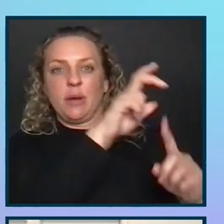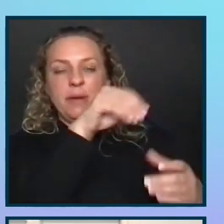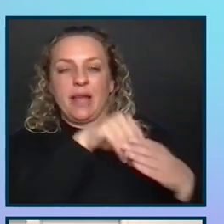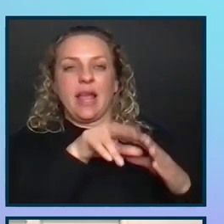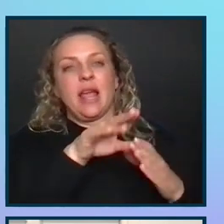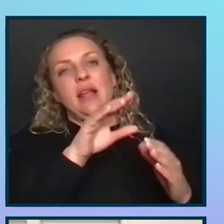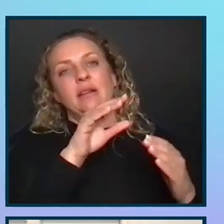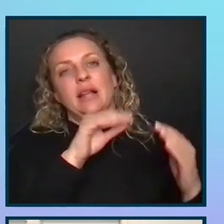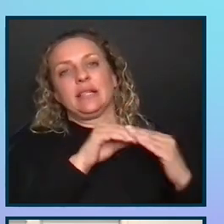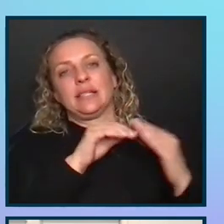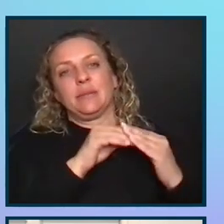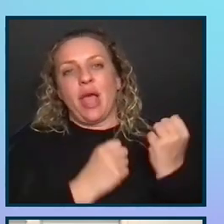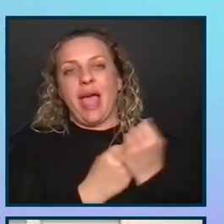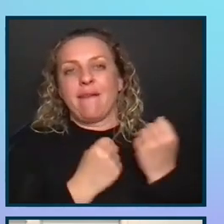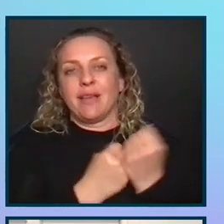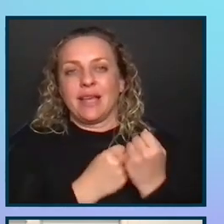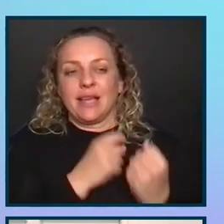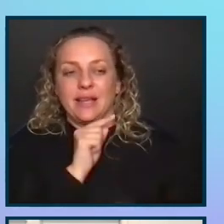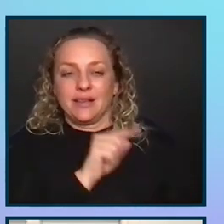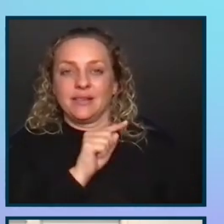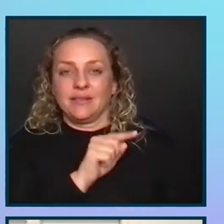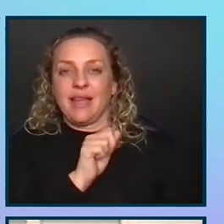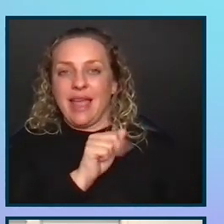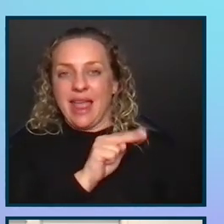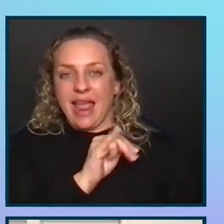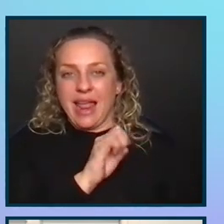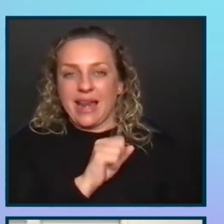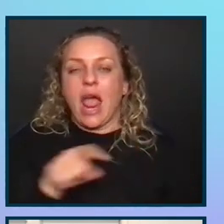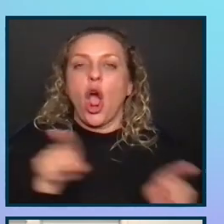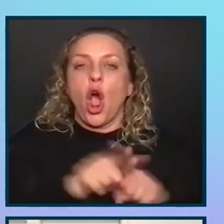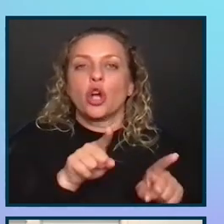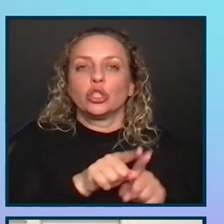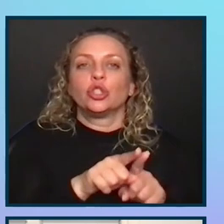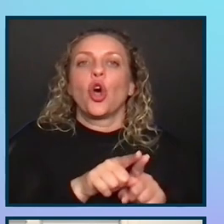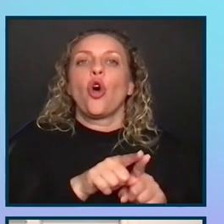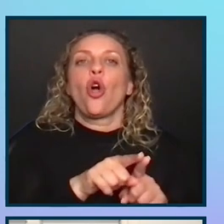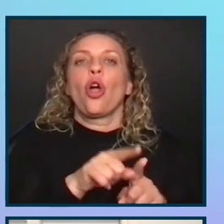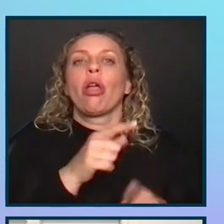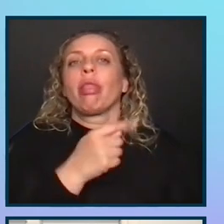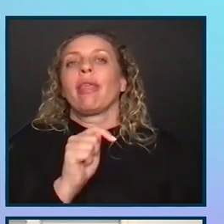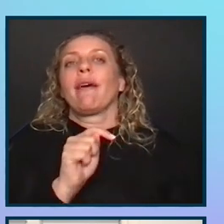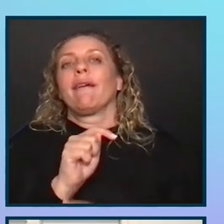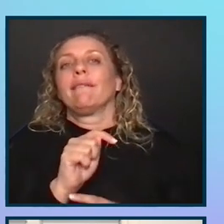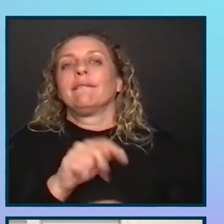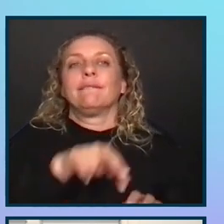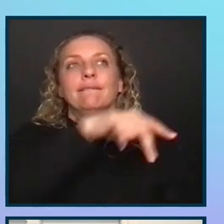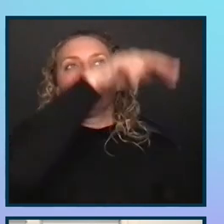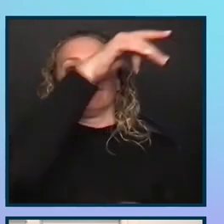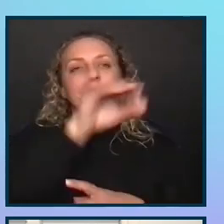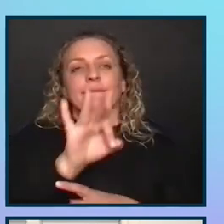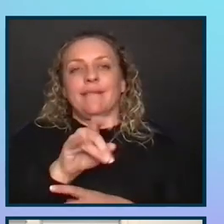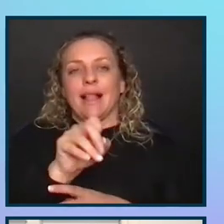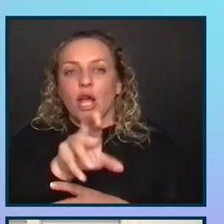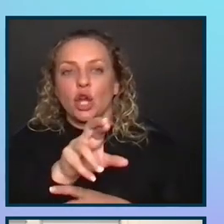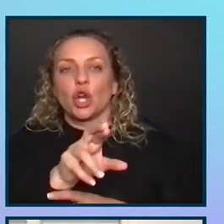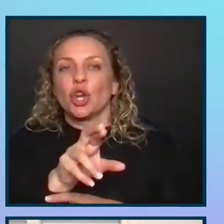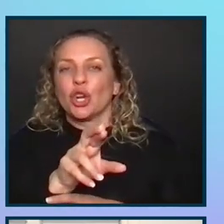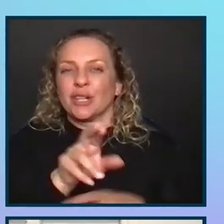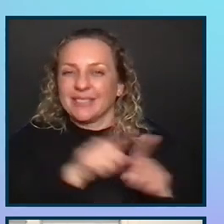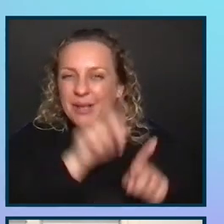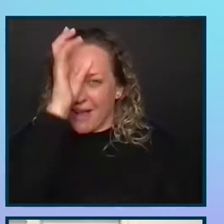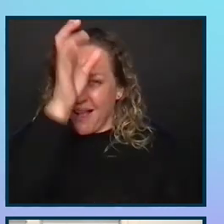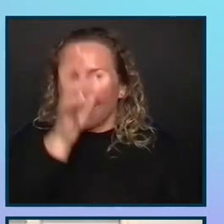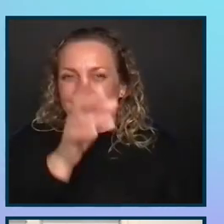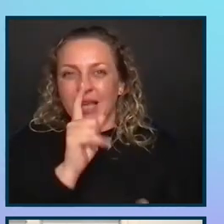advocate. And also, again, the flyer that people would focus on. And that's really what you want to be able to do. As an